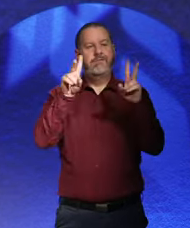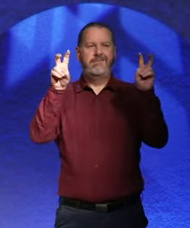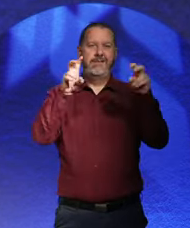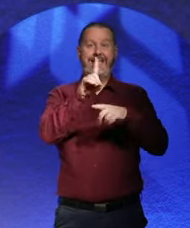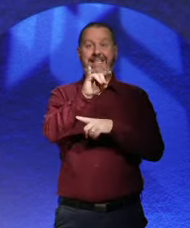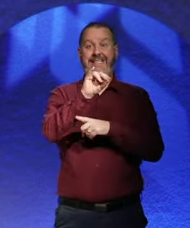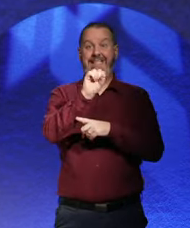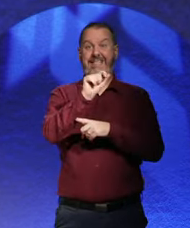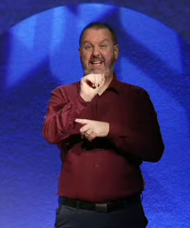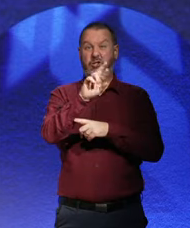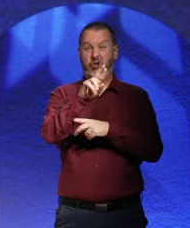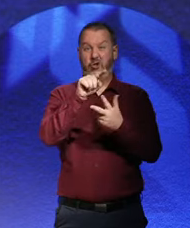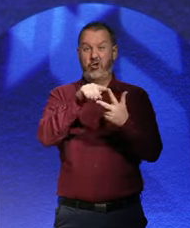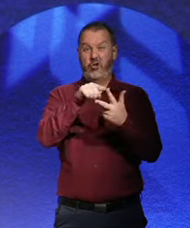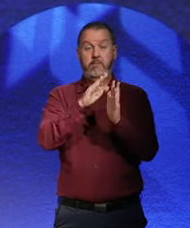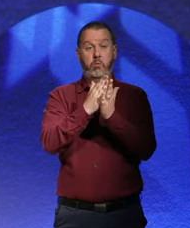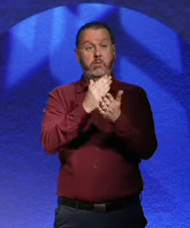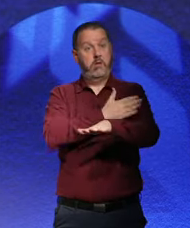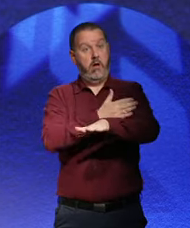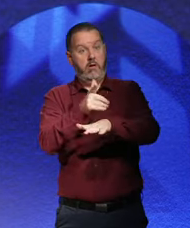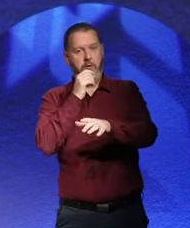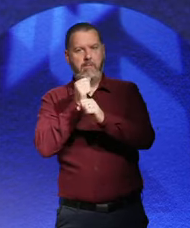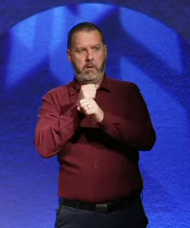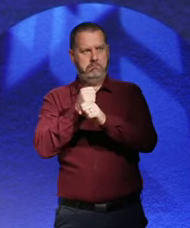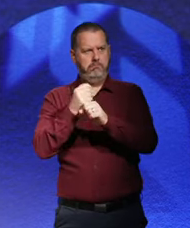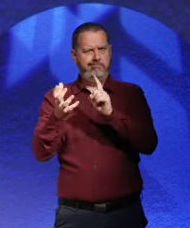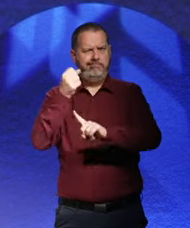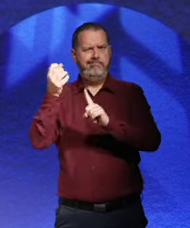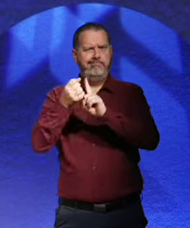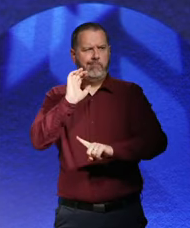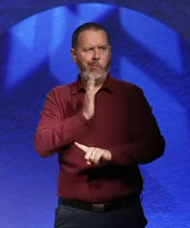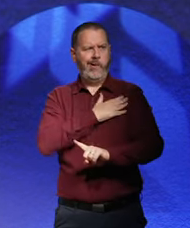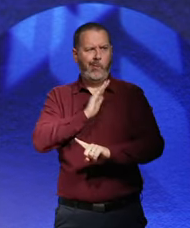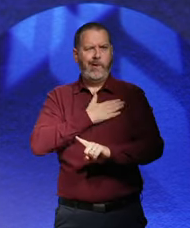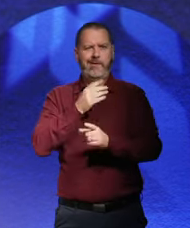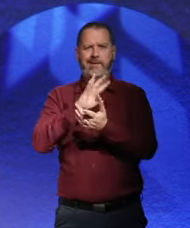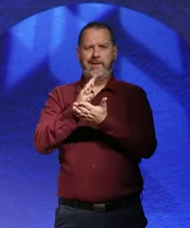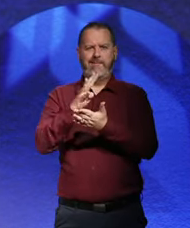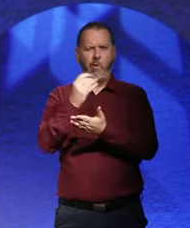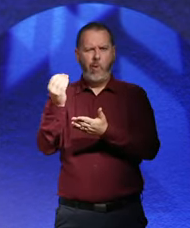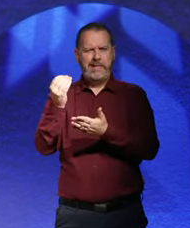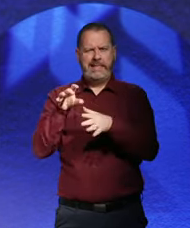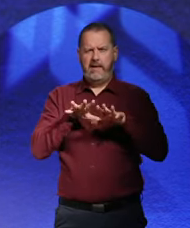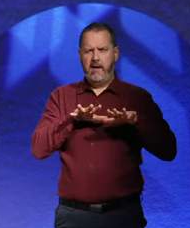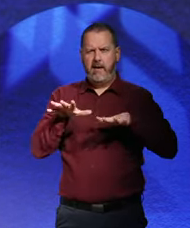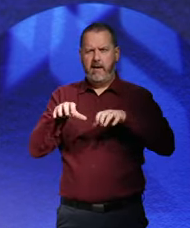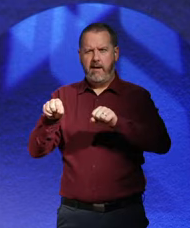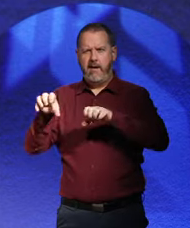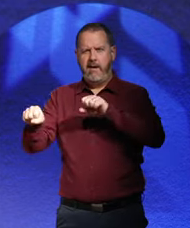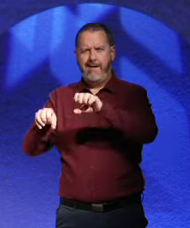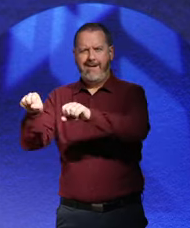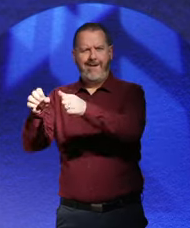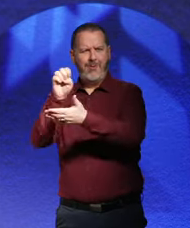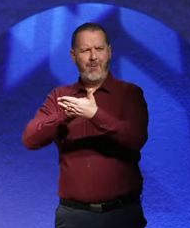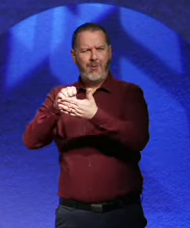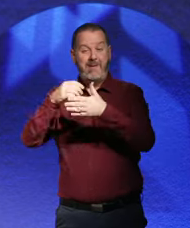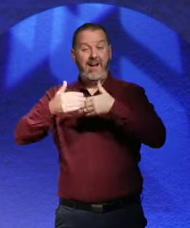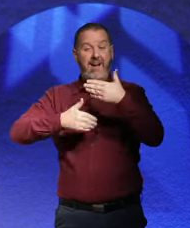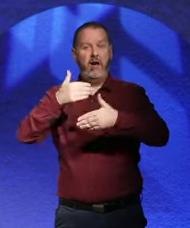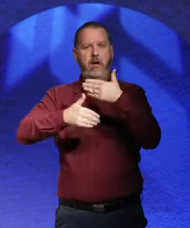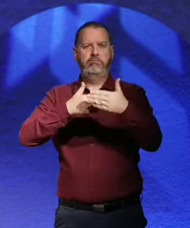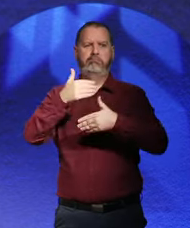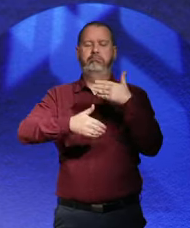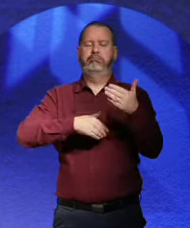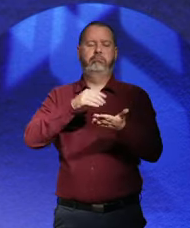military victories in Western Europe in 1940, ends with Germany's catastrophic defeat in 1945.